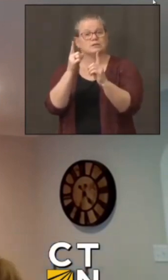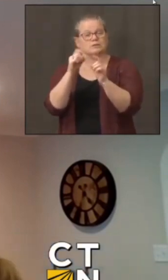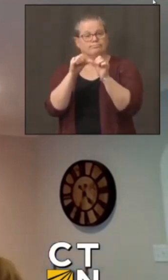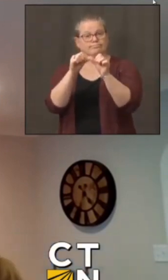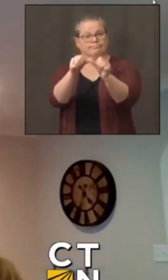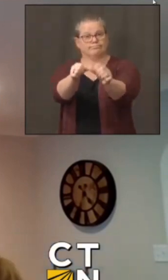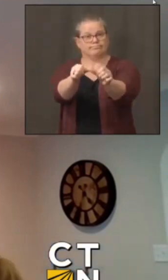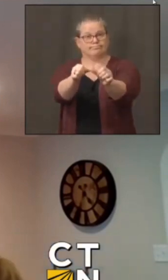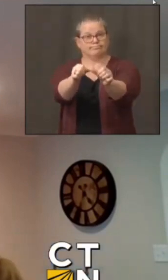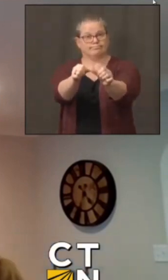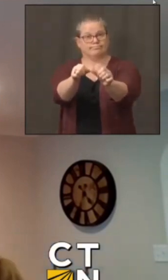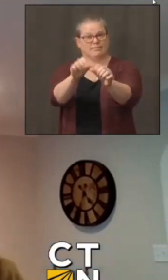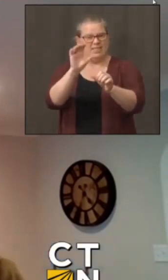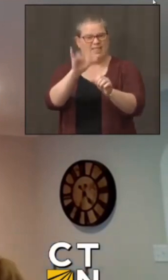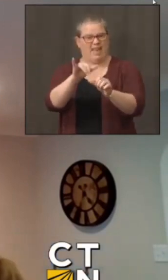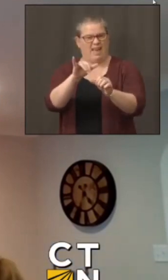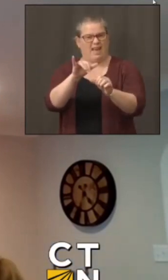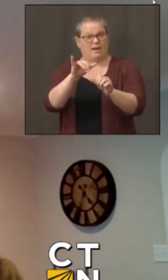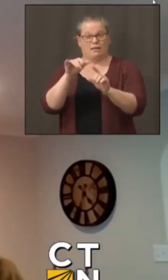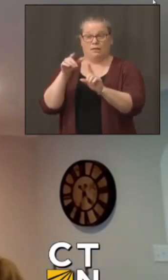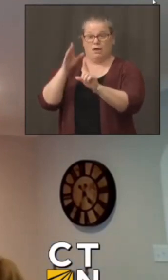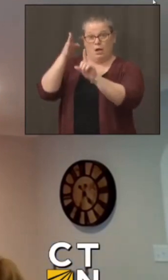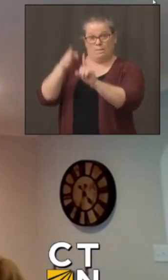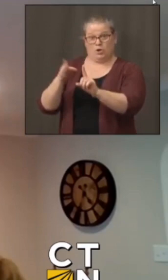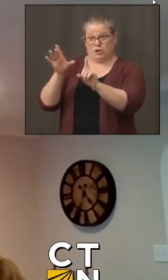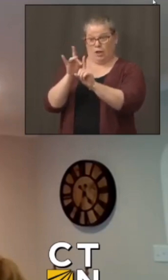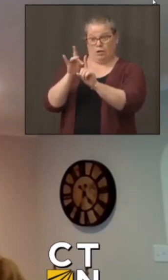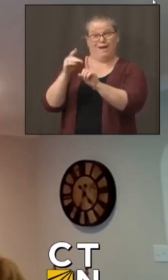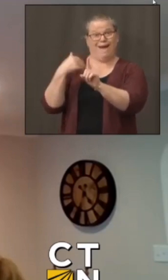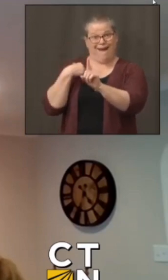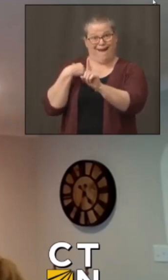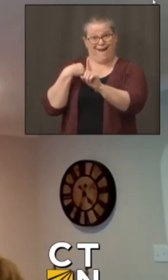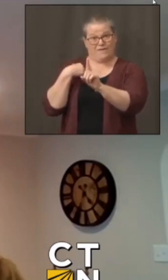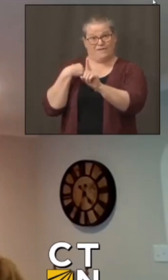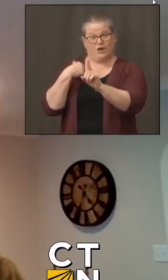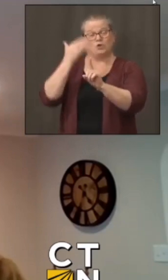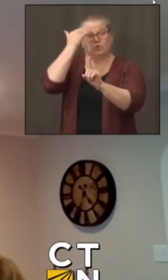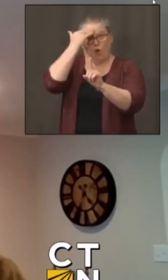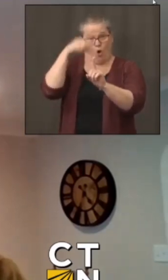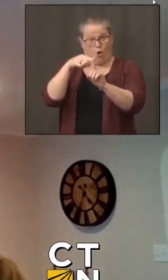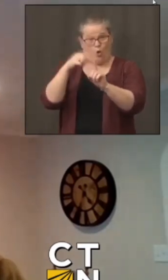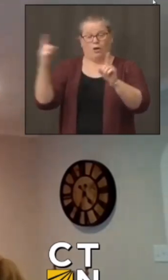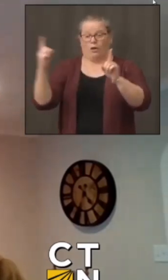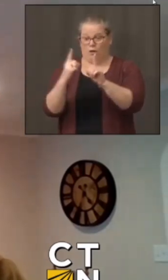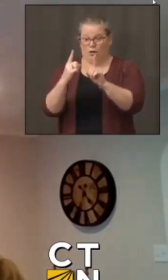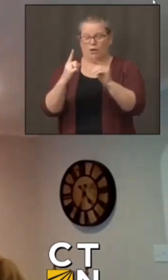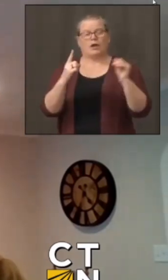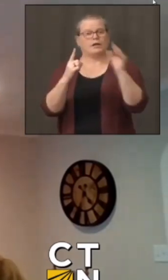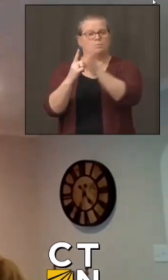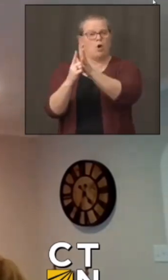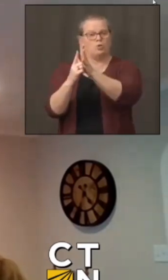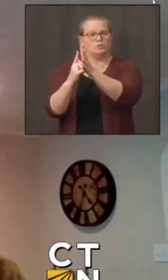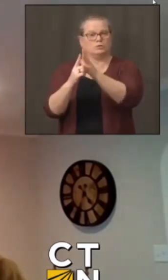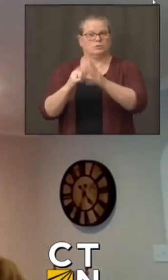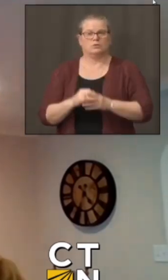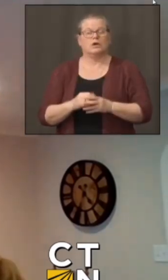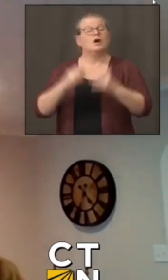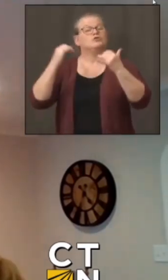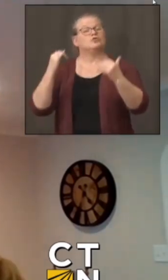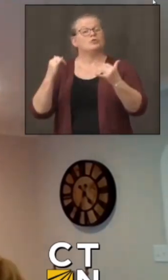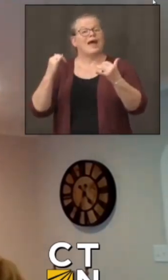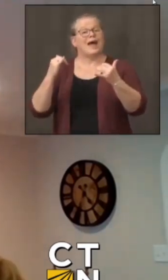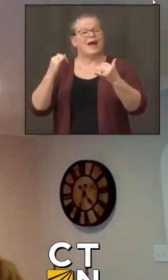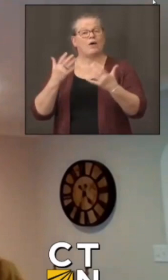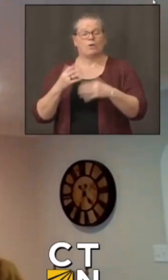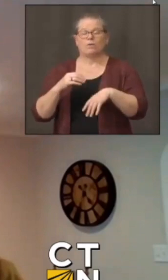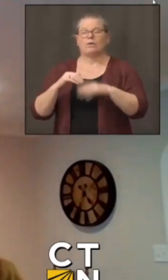this week says 15 minutes over a 24-hour period. So multiple shorter exposures within a day to